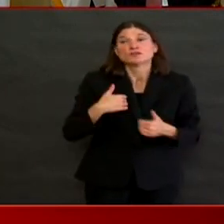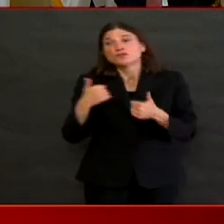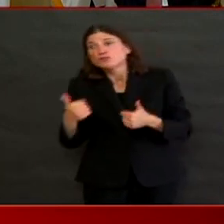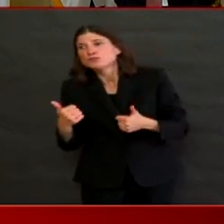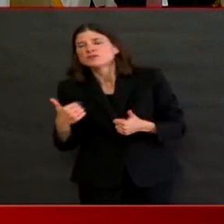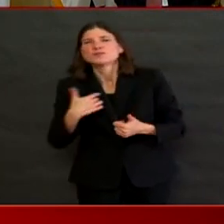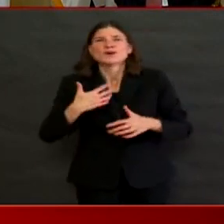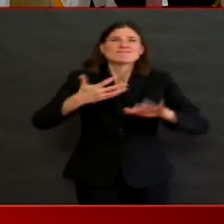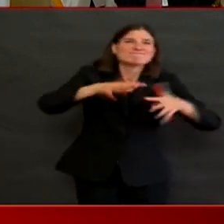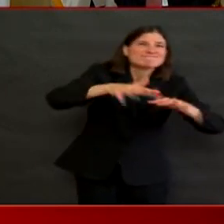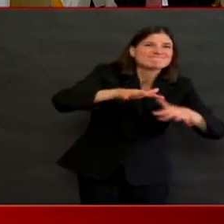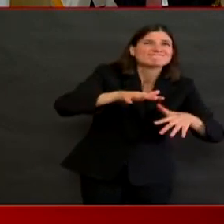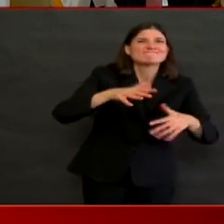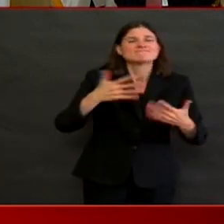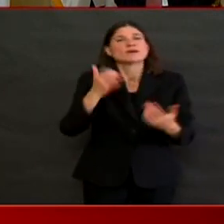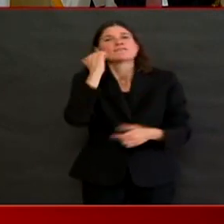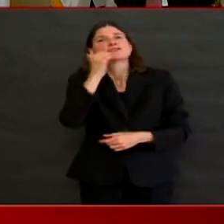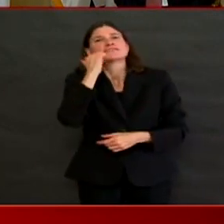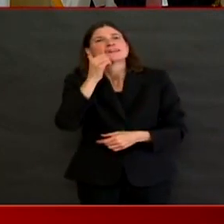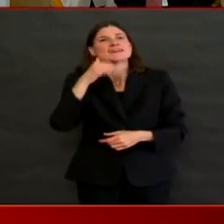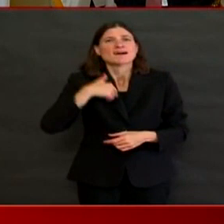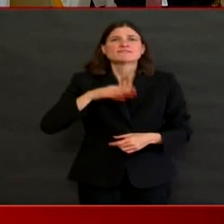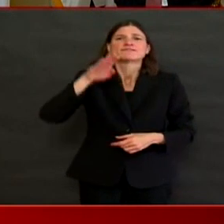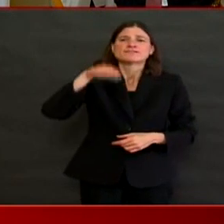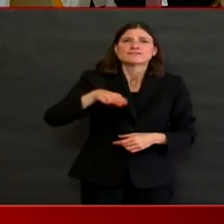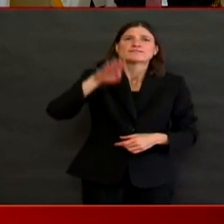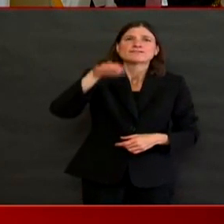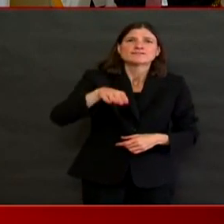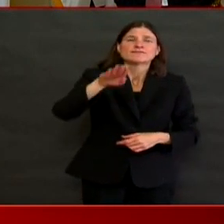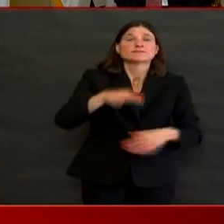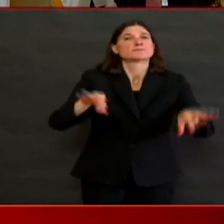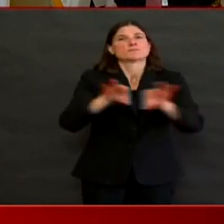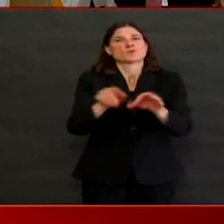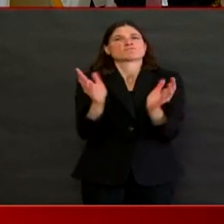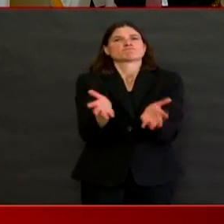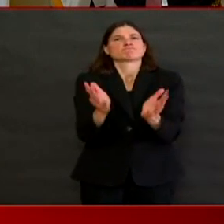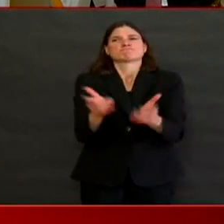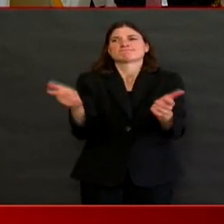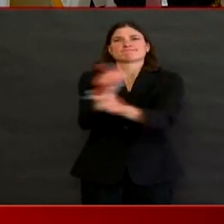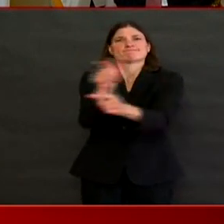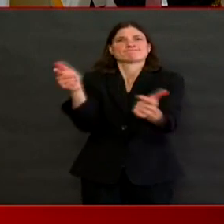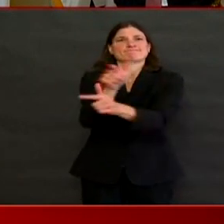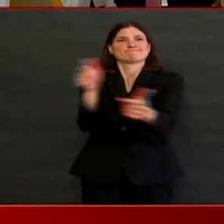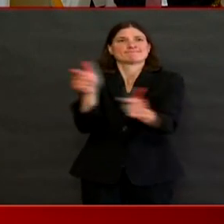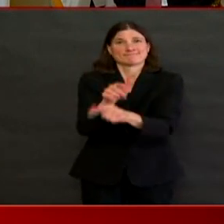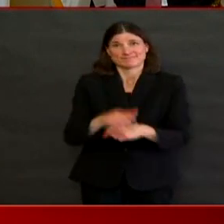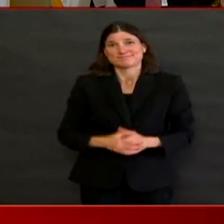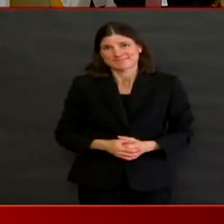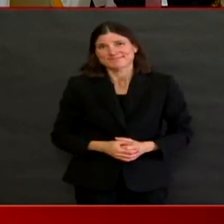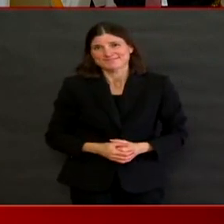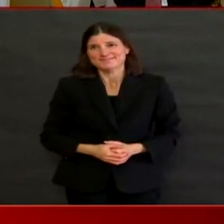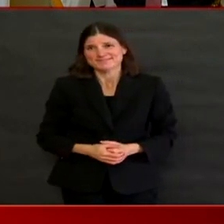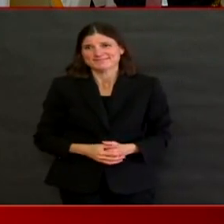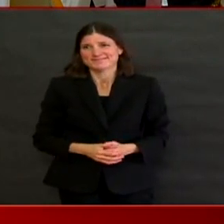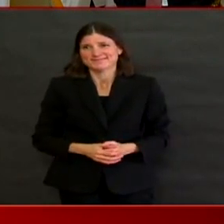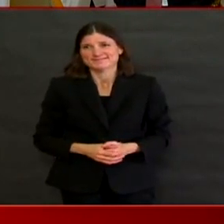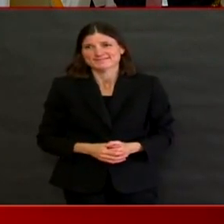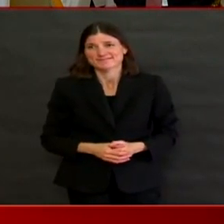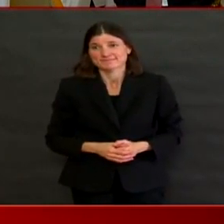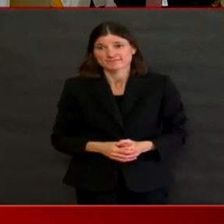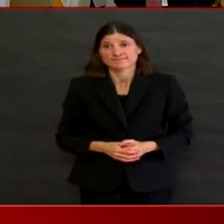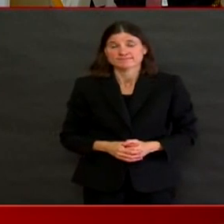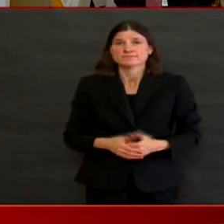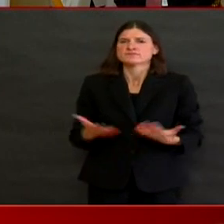asks, Can you foresee any assistance for college students living on their own but who've lost their jobs and cannot pay for food or rent?